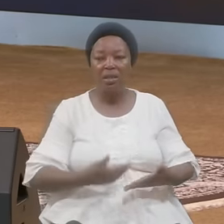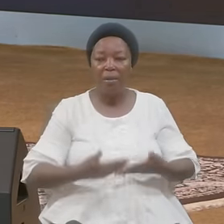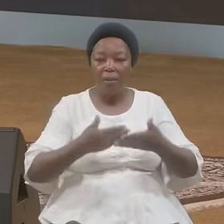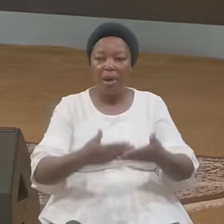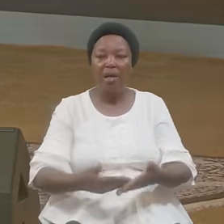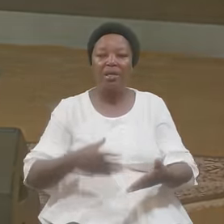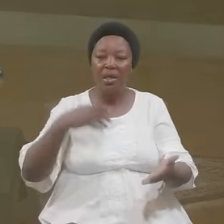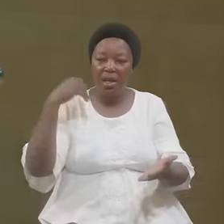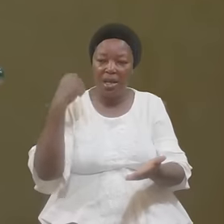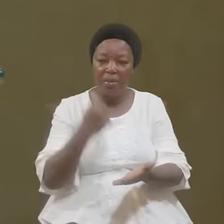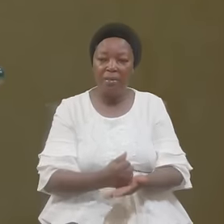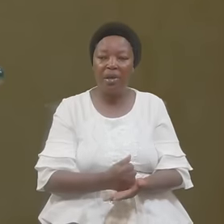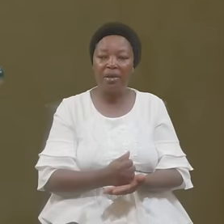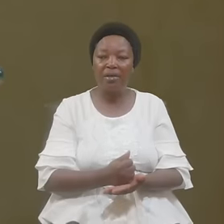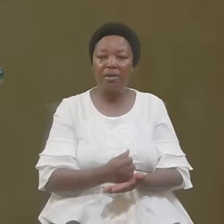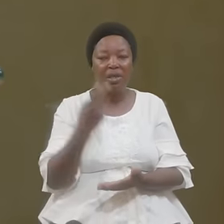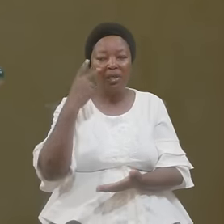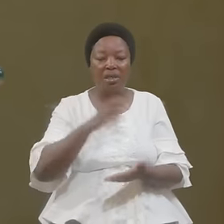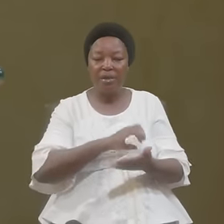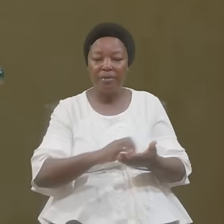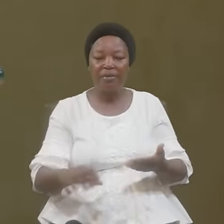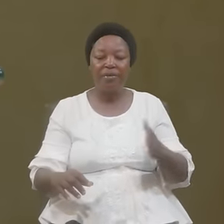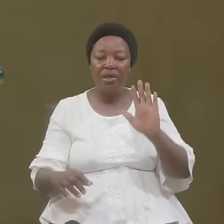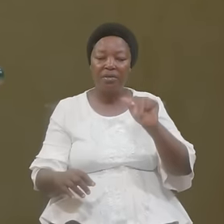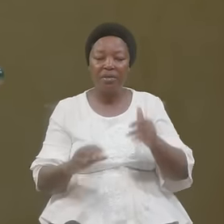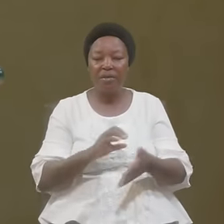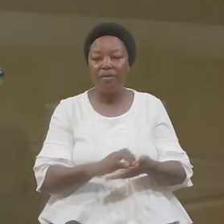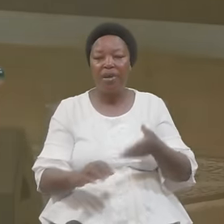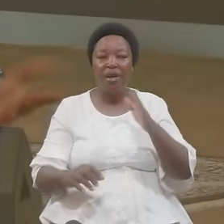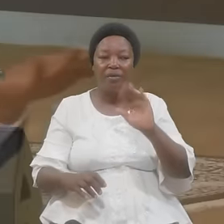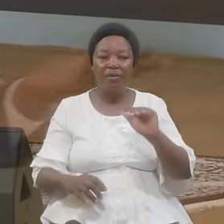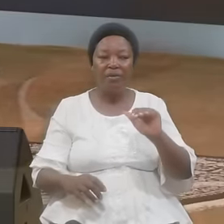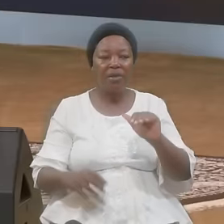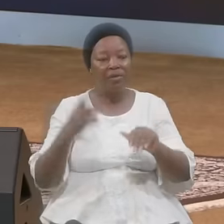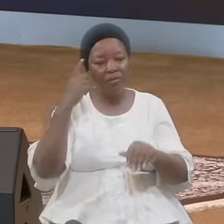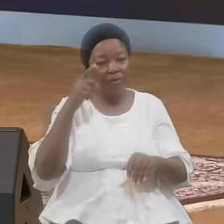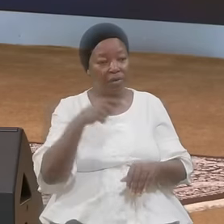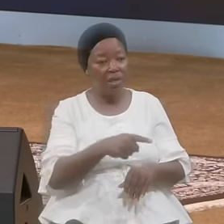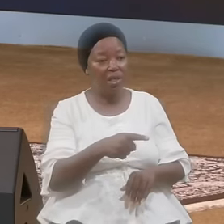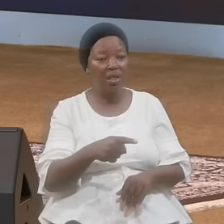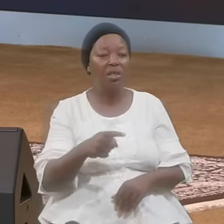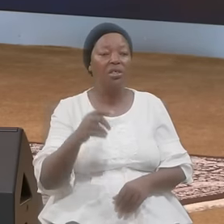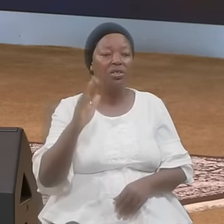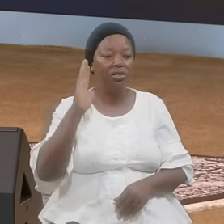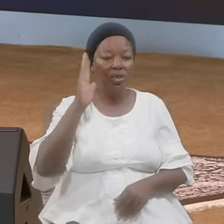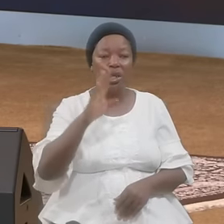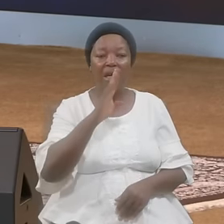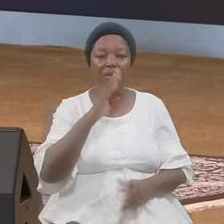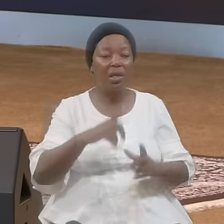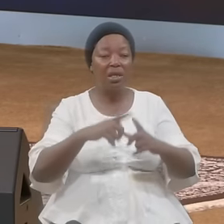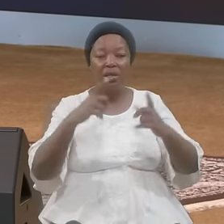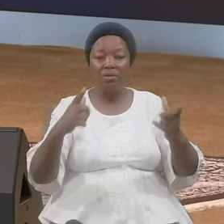Look at Verse Fifteen In Verse Fifteen For He Shall Be Great